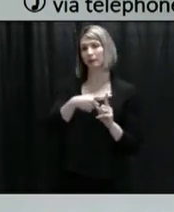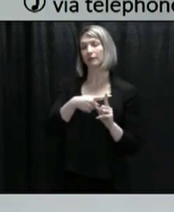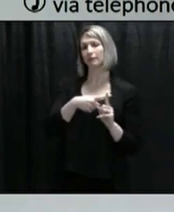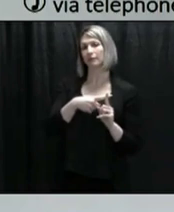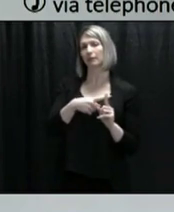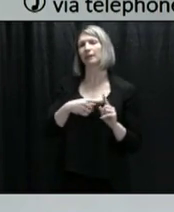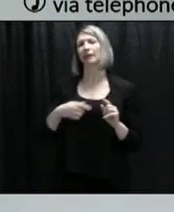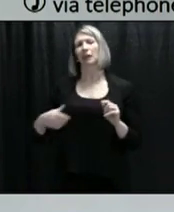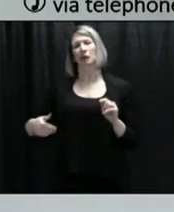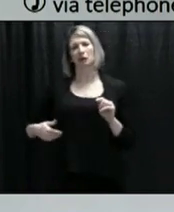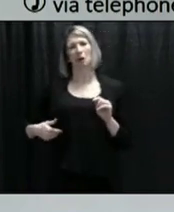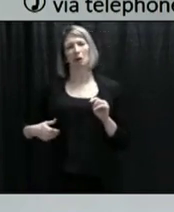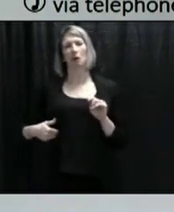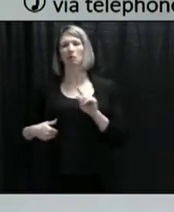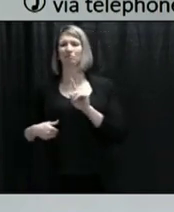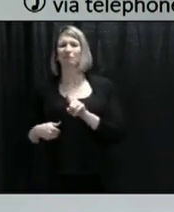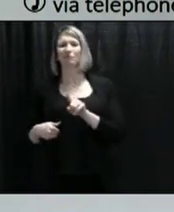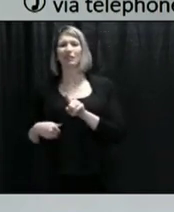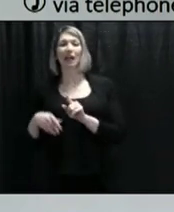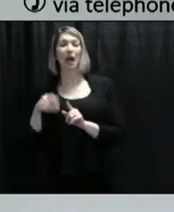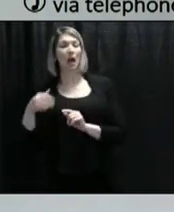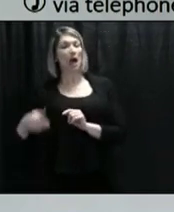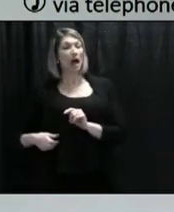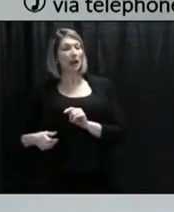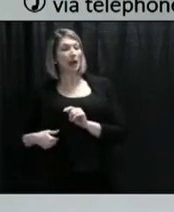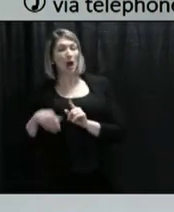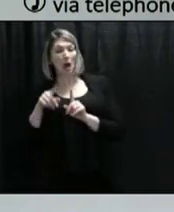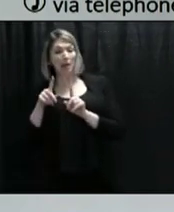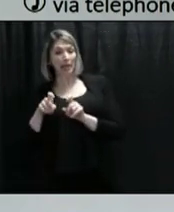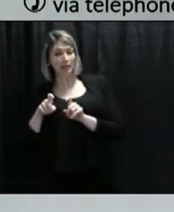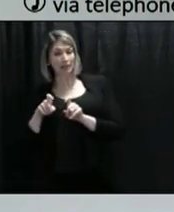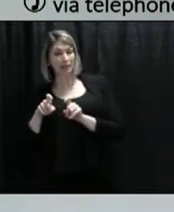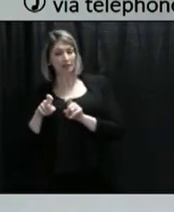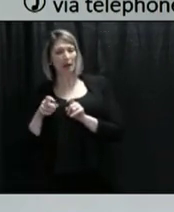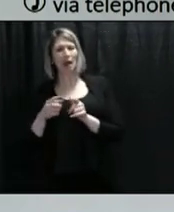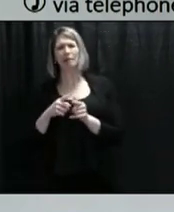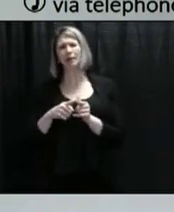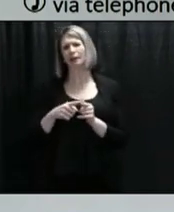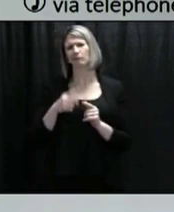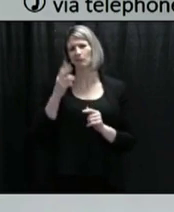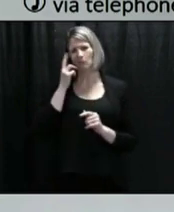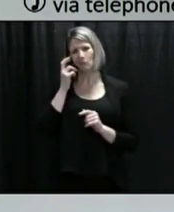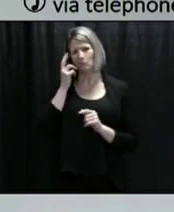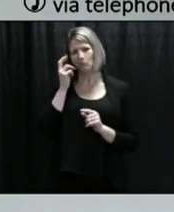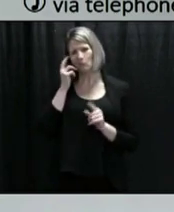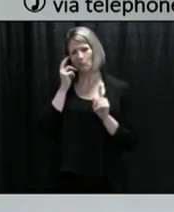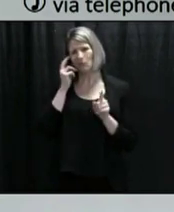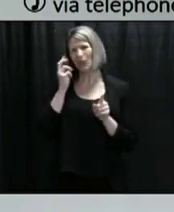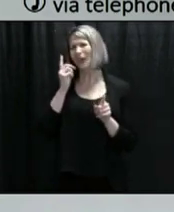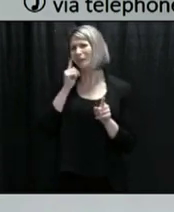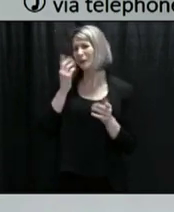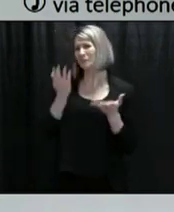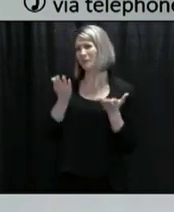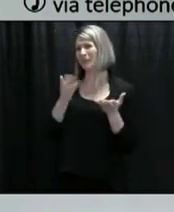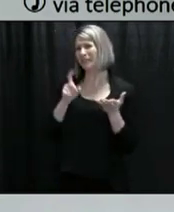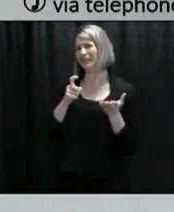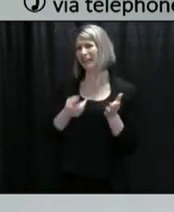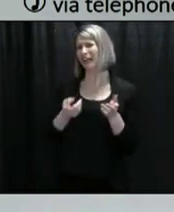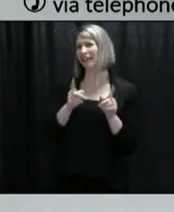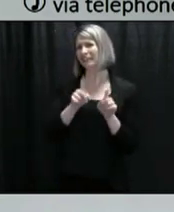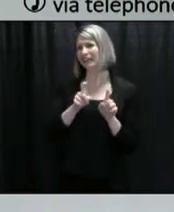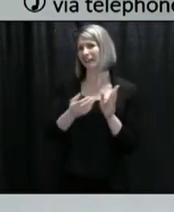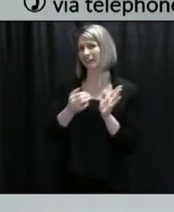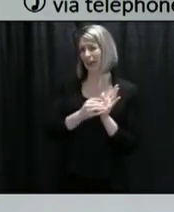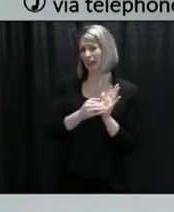you suspect it and the test comes back negative, don't just assume. You need to test again. But that's for people who are presenting